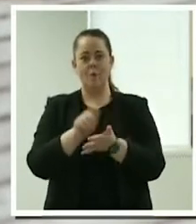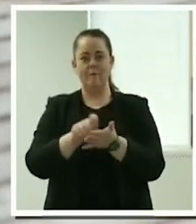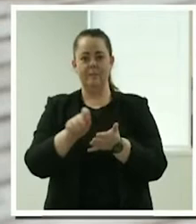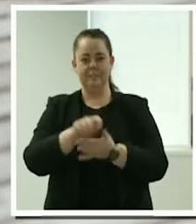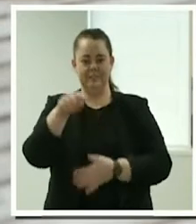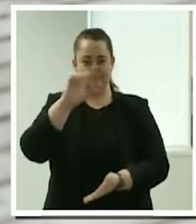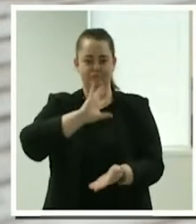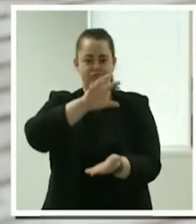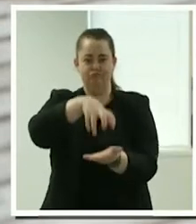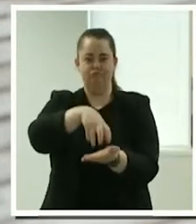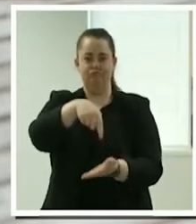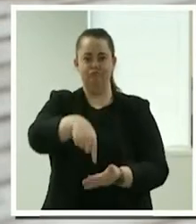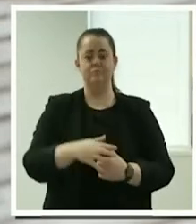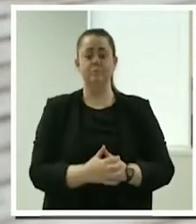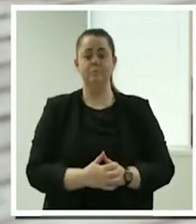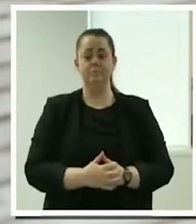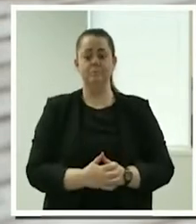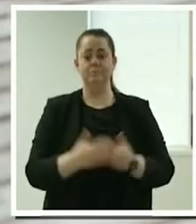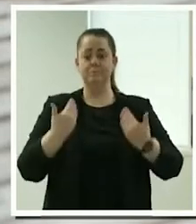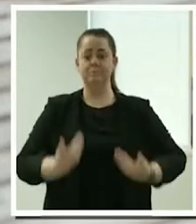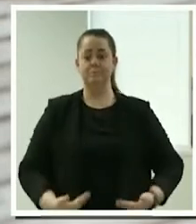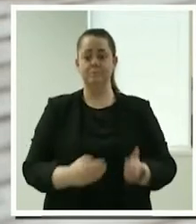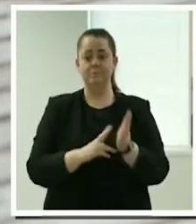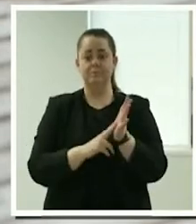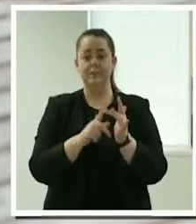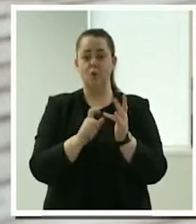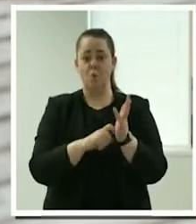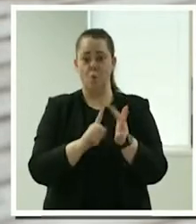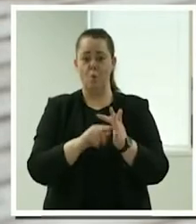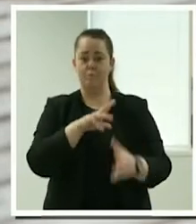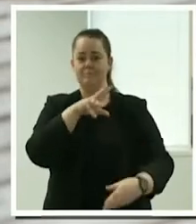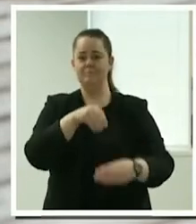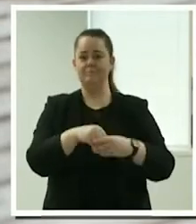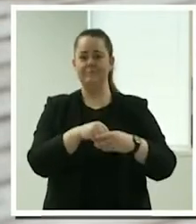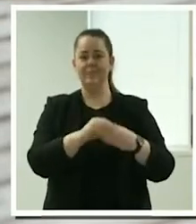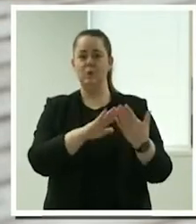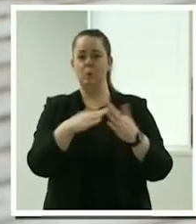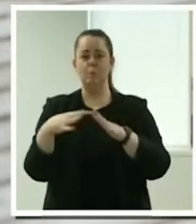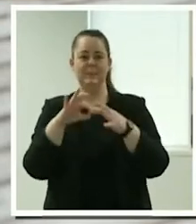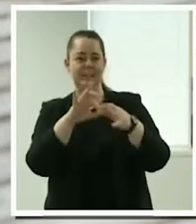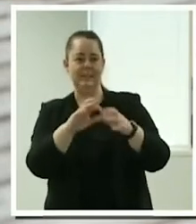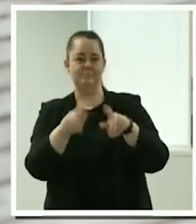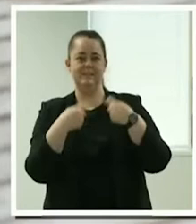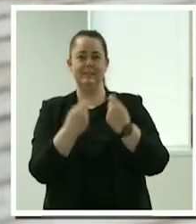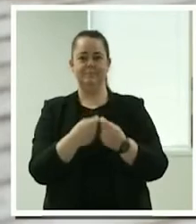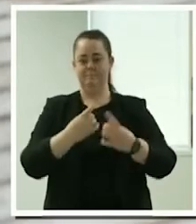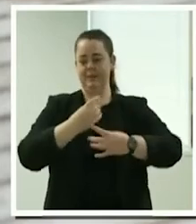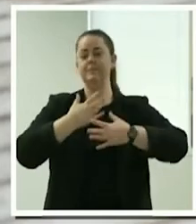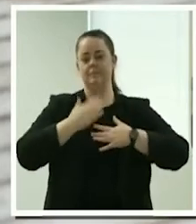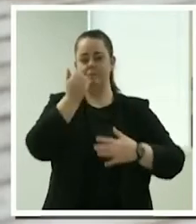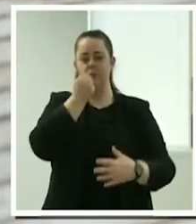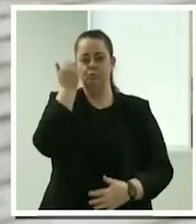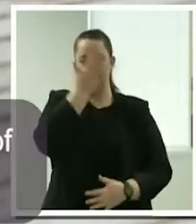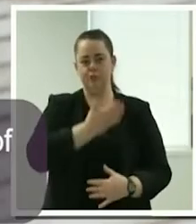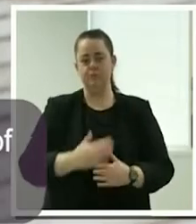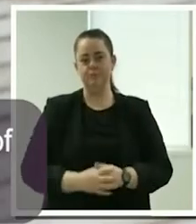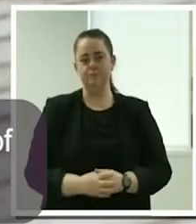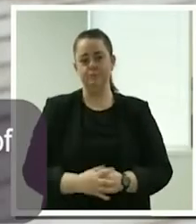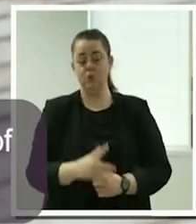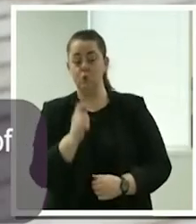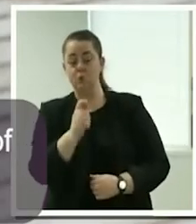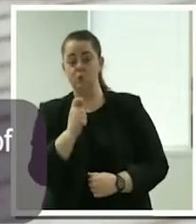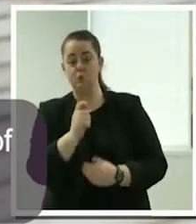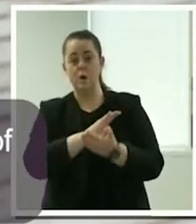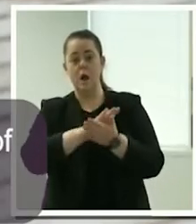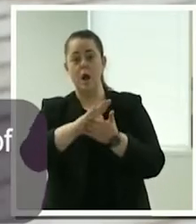Engagement Team and I am also a First Nations woman. As we approach Harmony Day 2022, I am